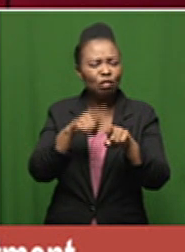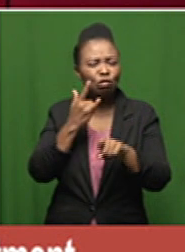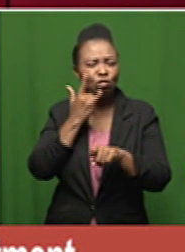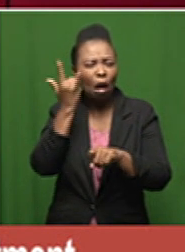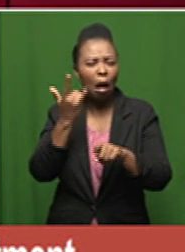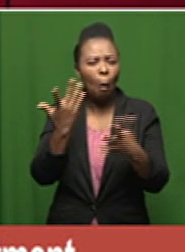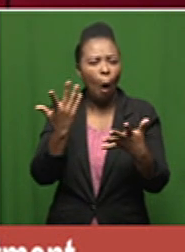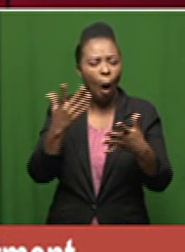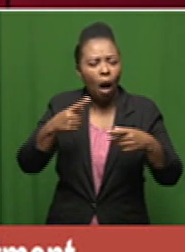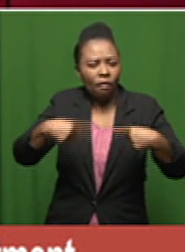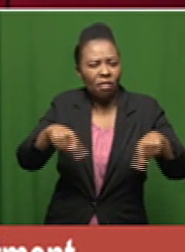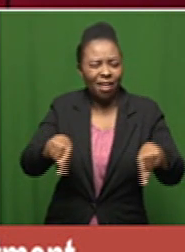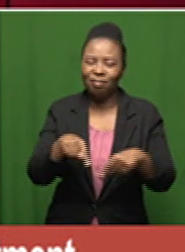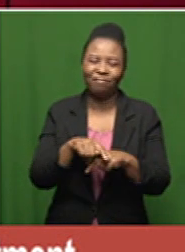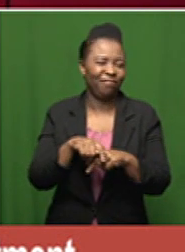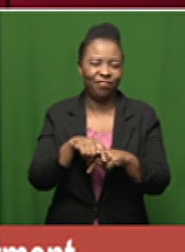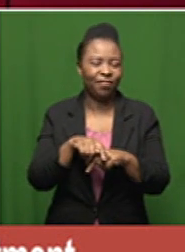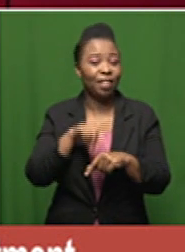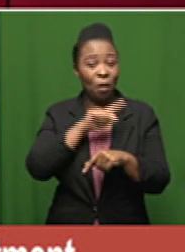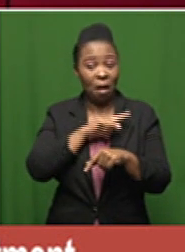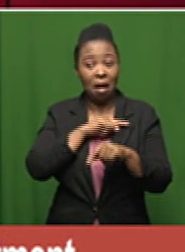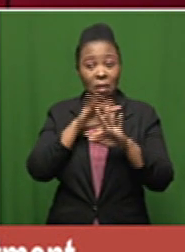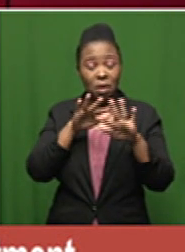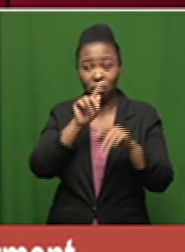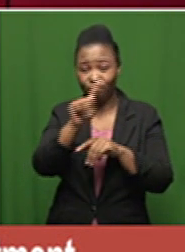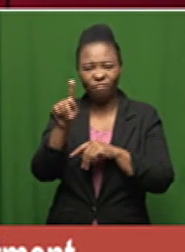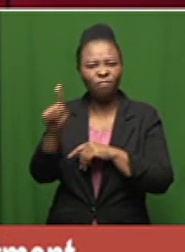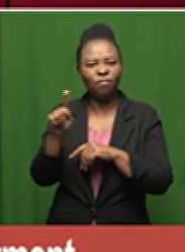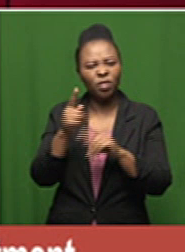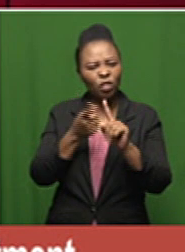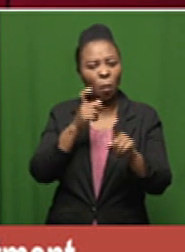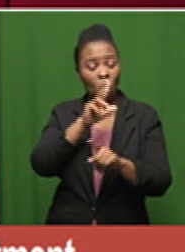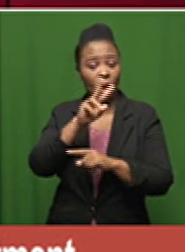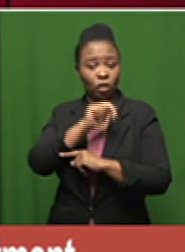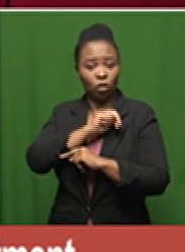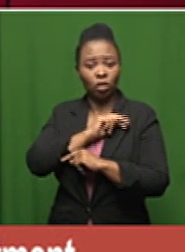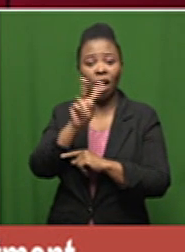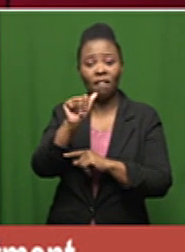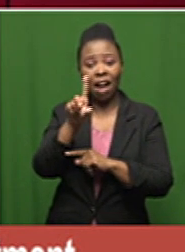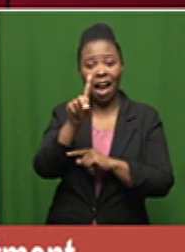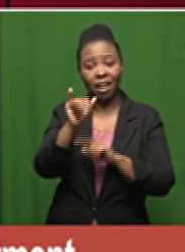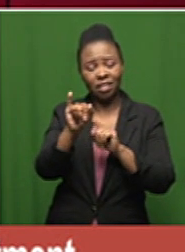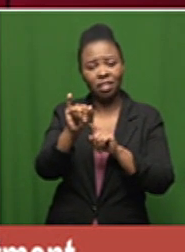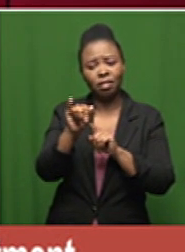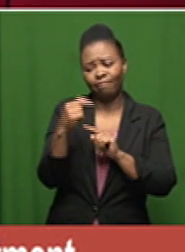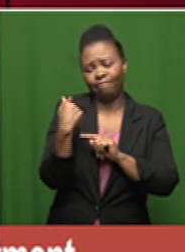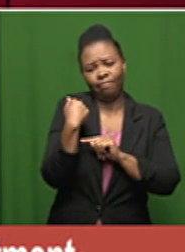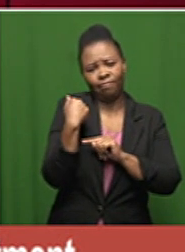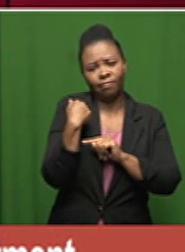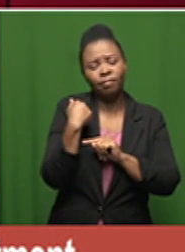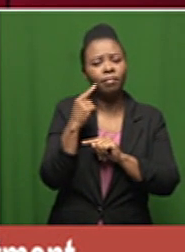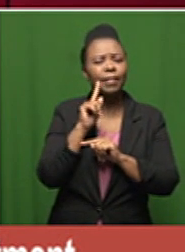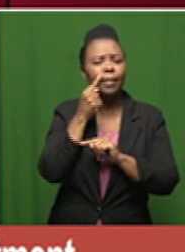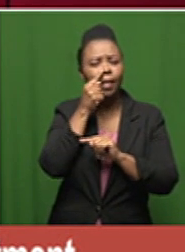fear now those are some of the words of rachel vardy who's from kwaZulu natal who recently tested positive for covid